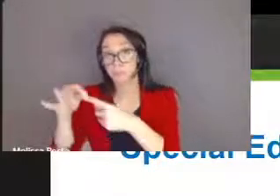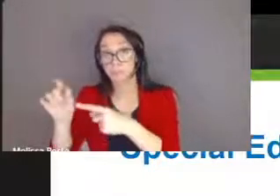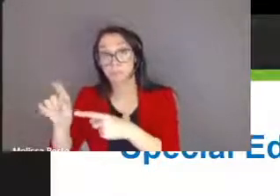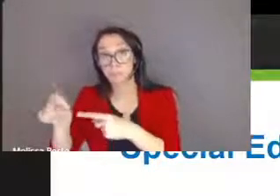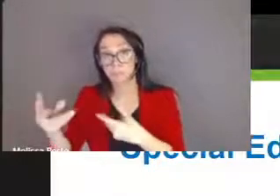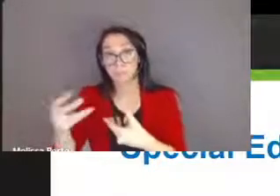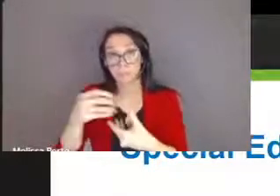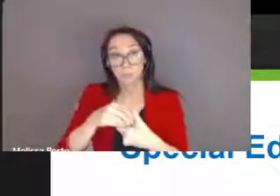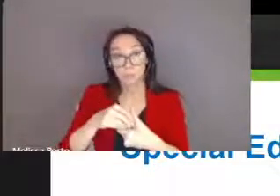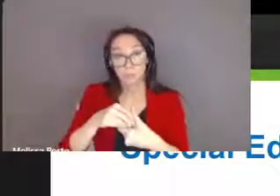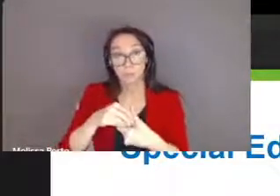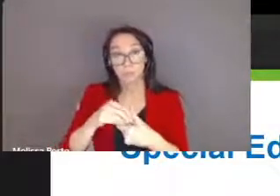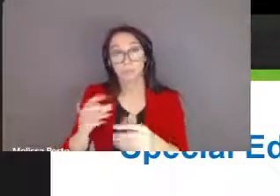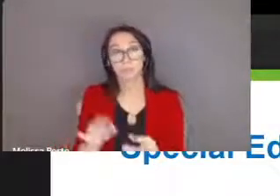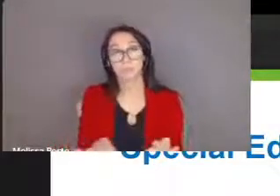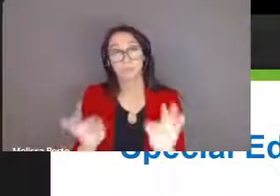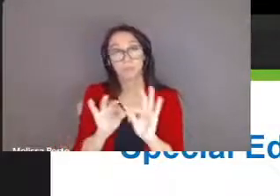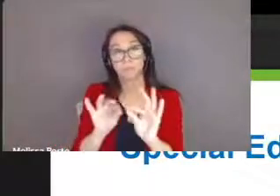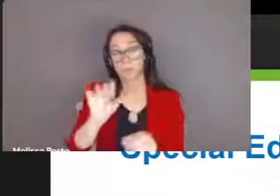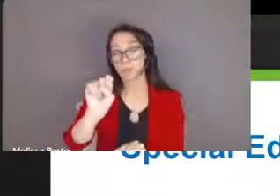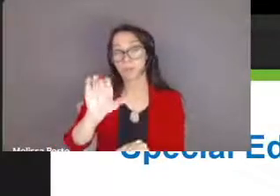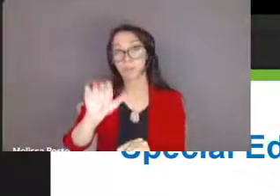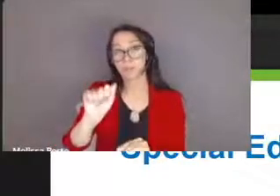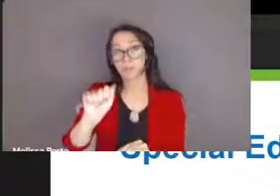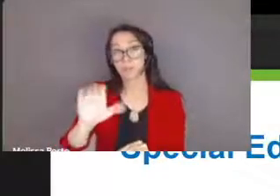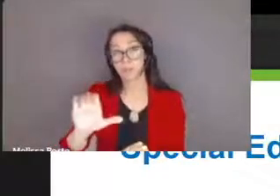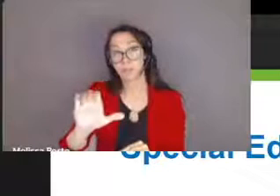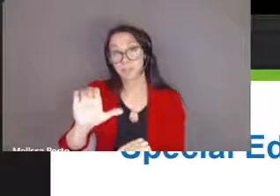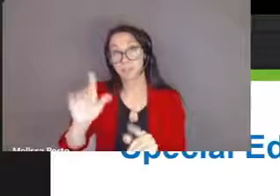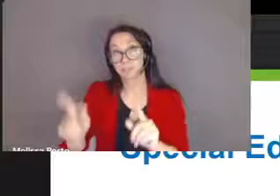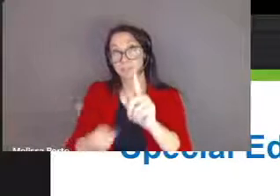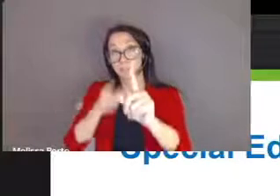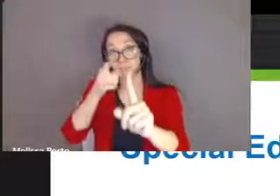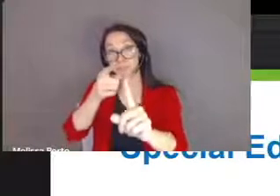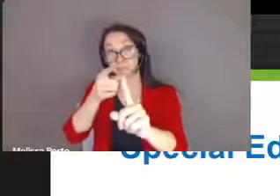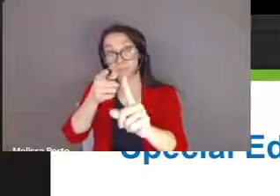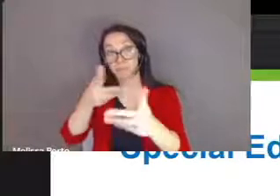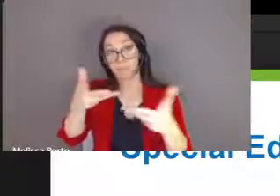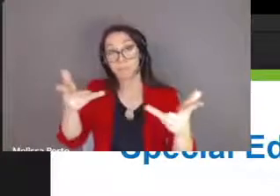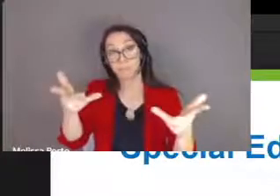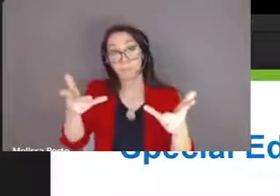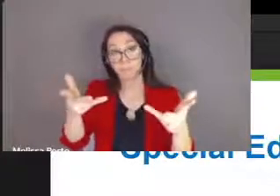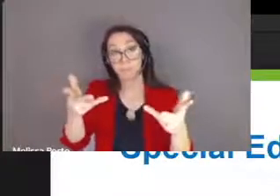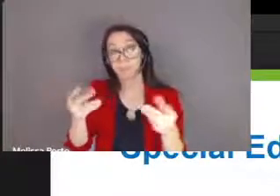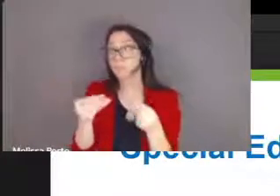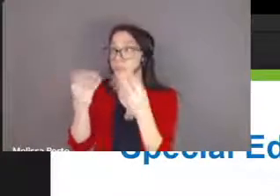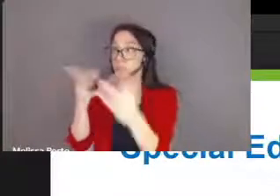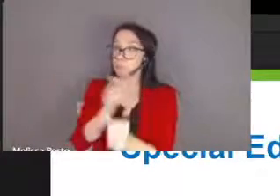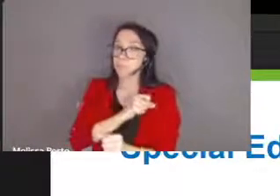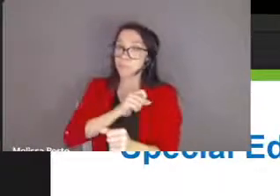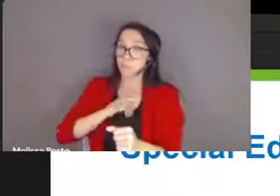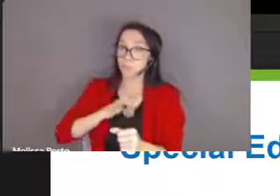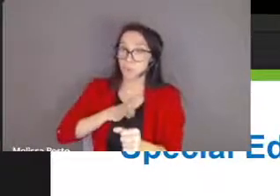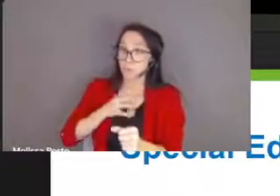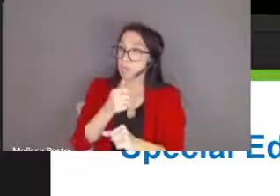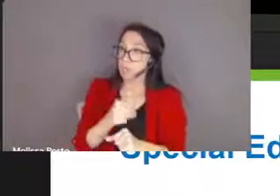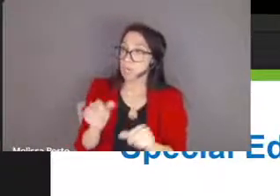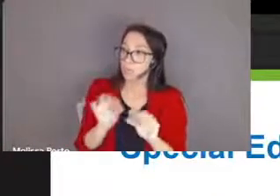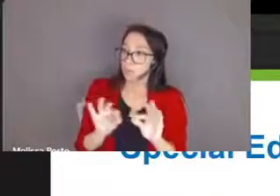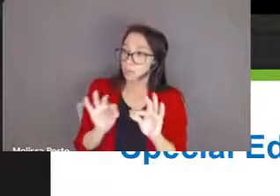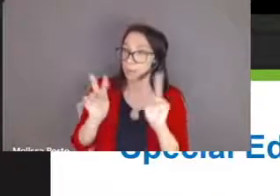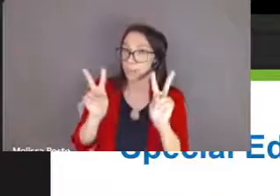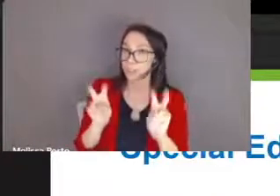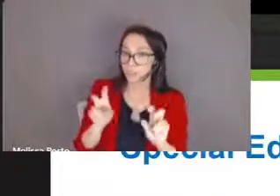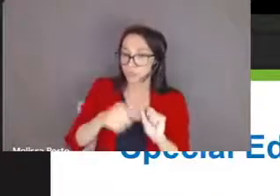mandate is to make recommendation to the board in respect in respect of any matter affecting the establishment and development of special education